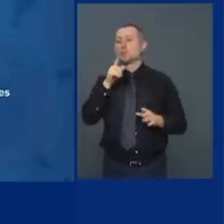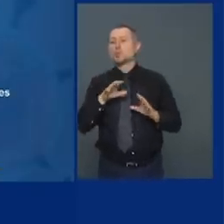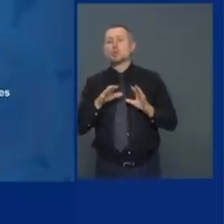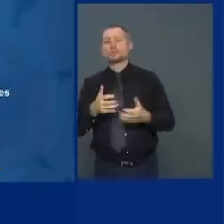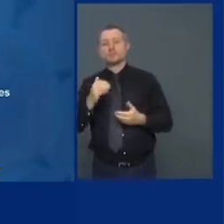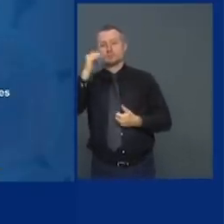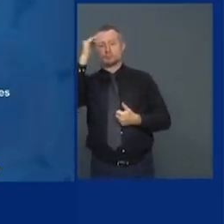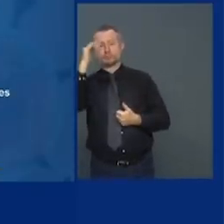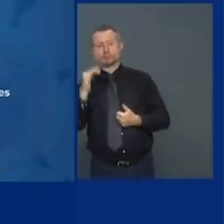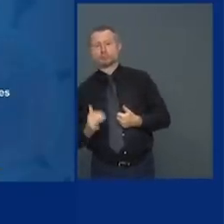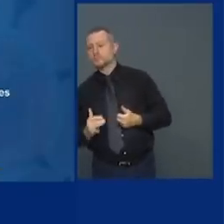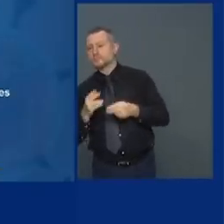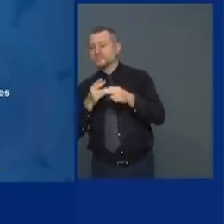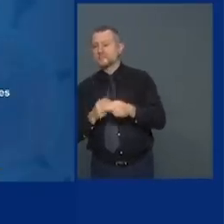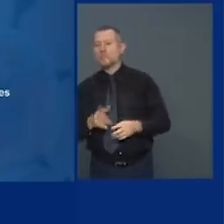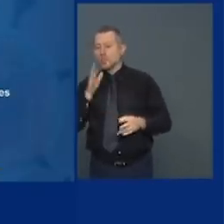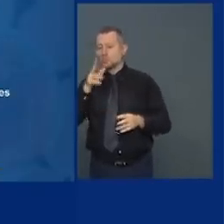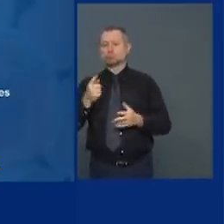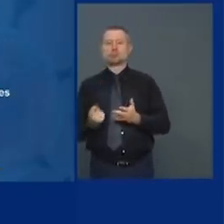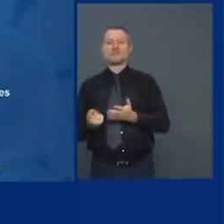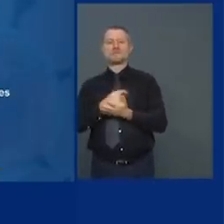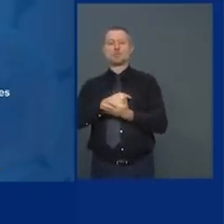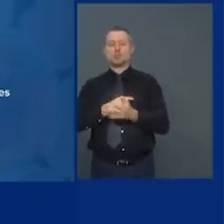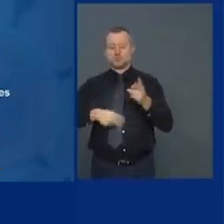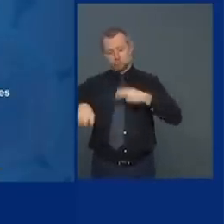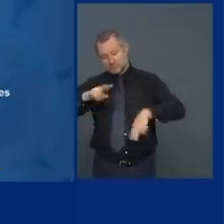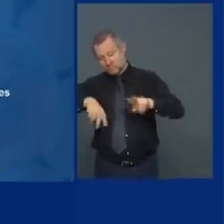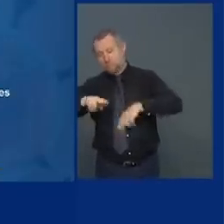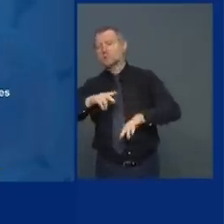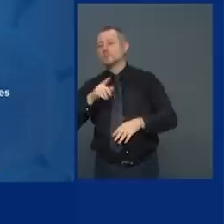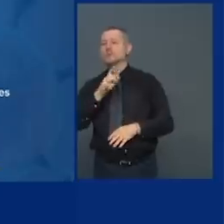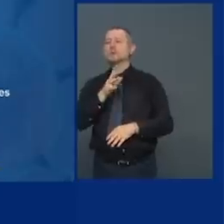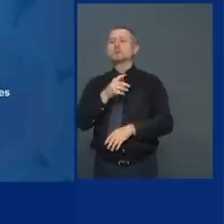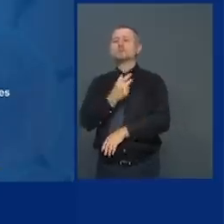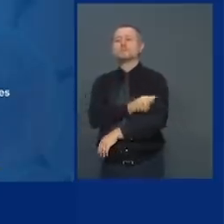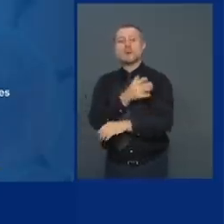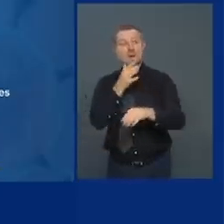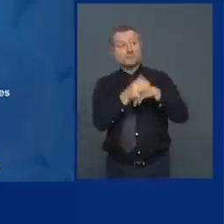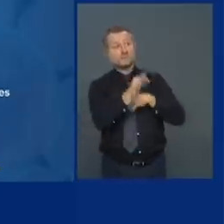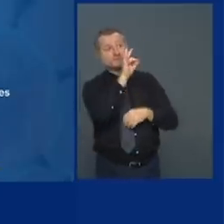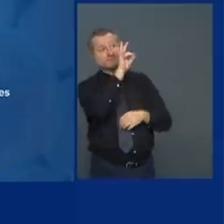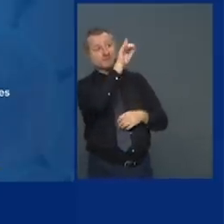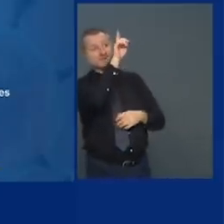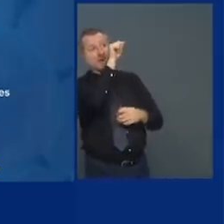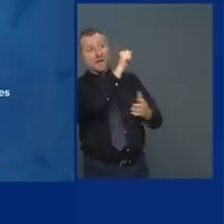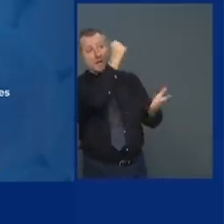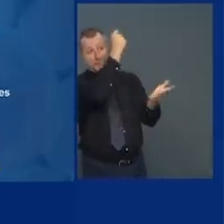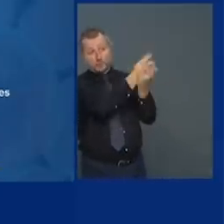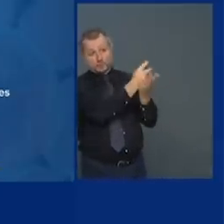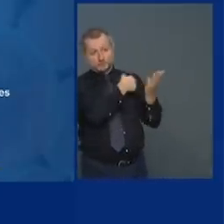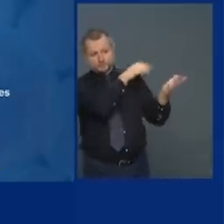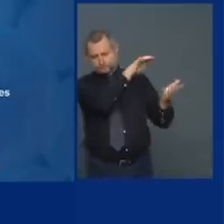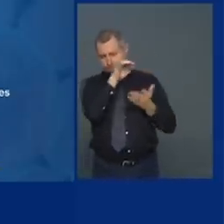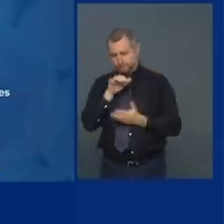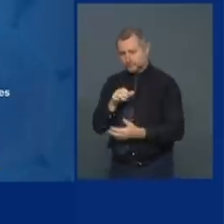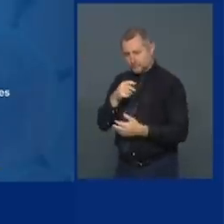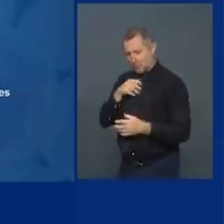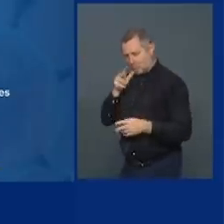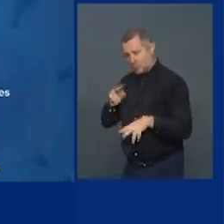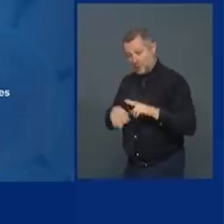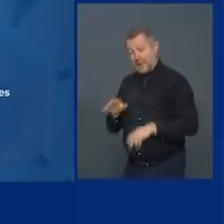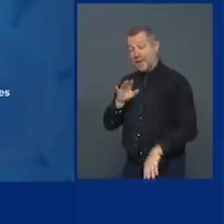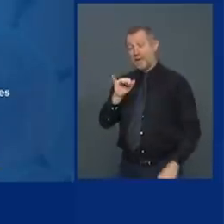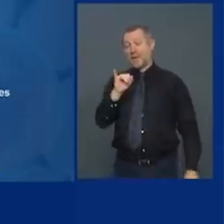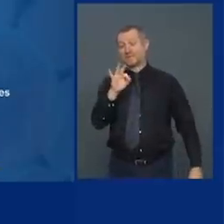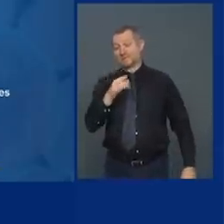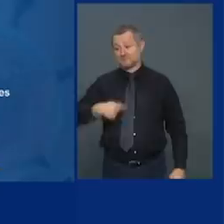once uh the fd said fda says it's safe if this group reviews the